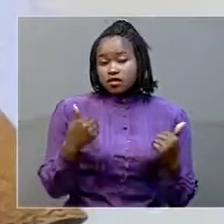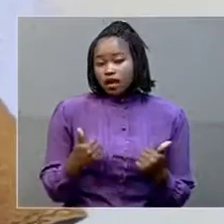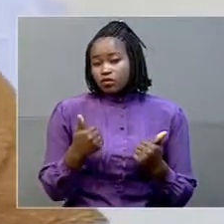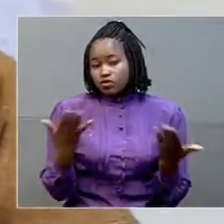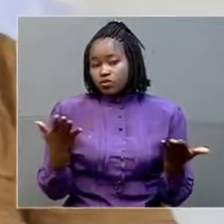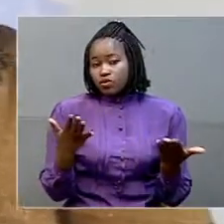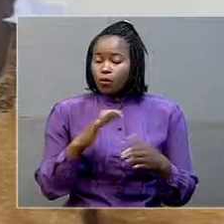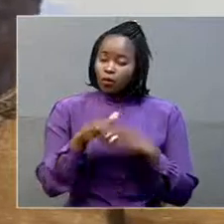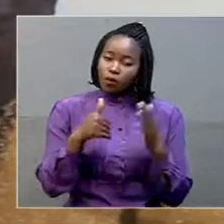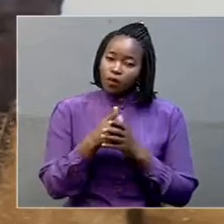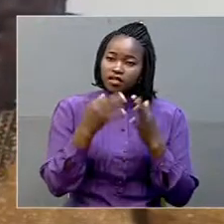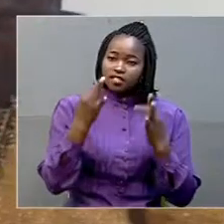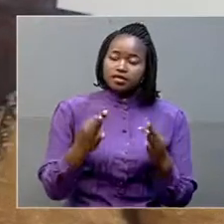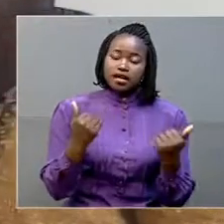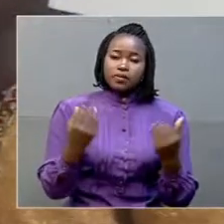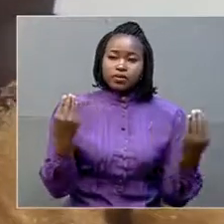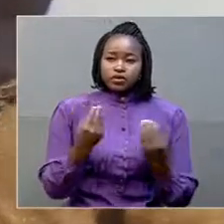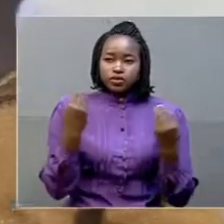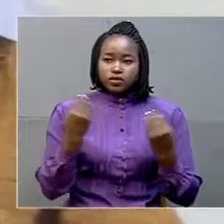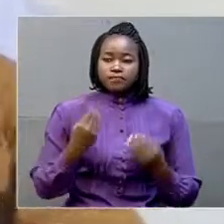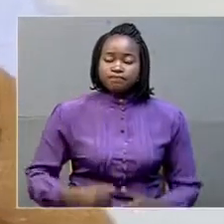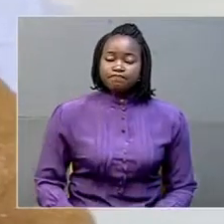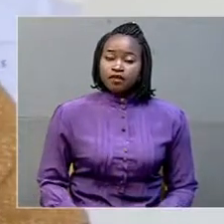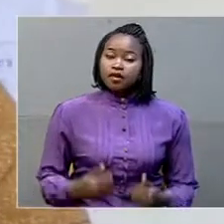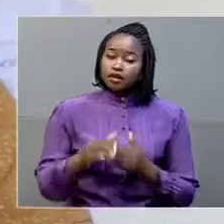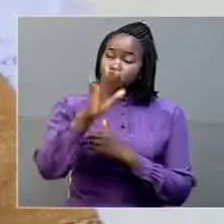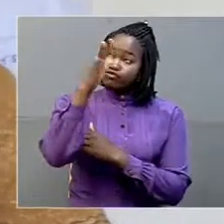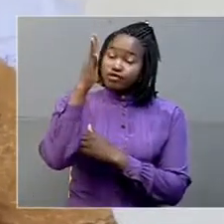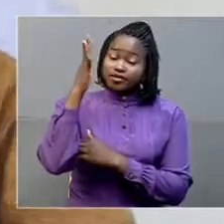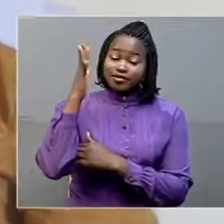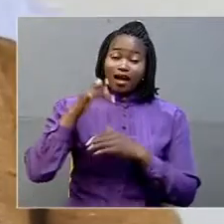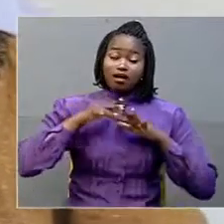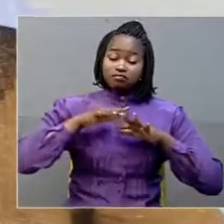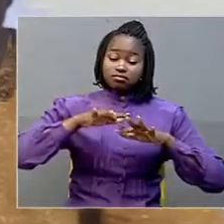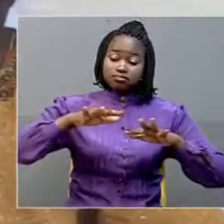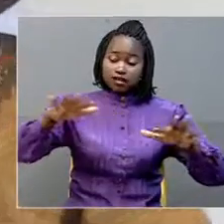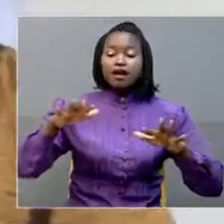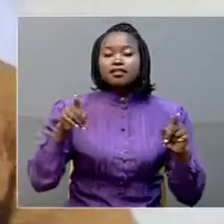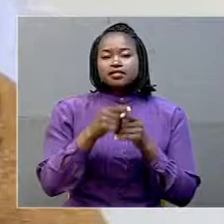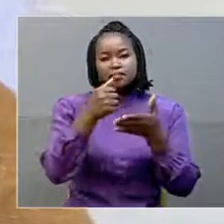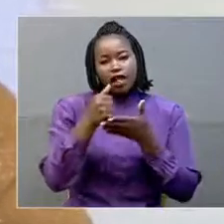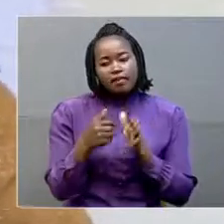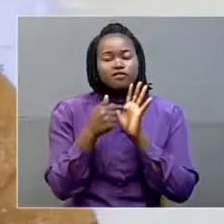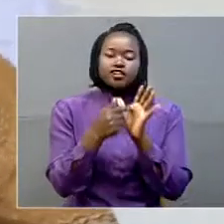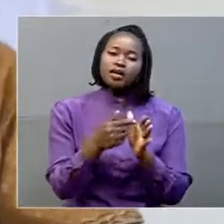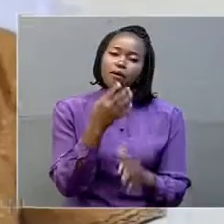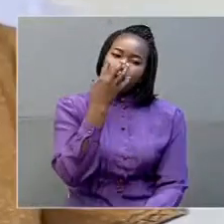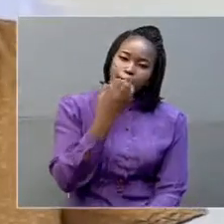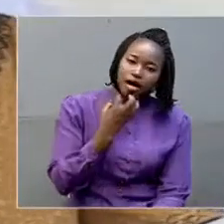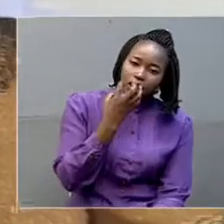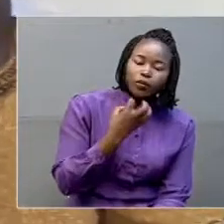everything we do in mind we know that